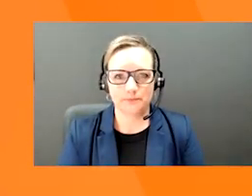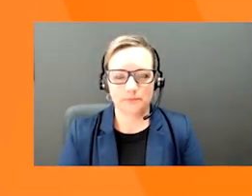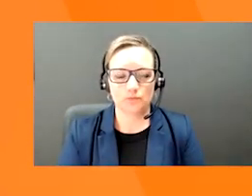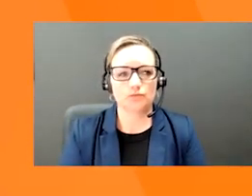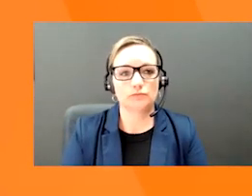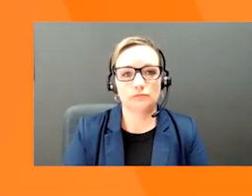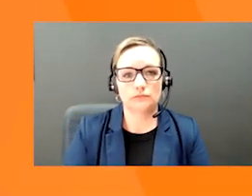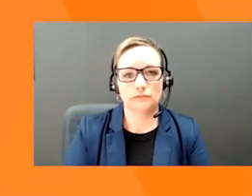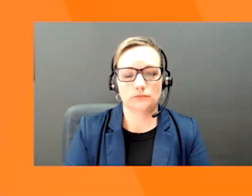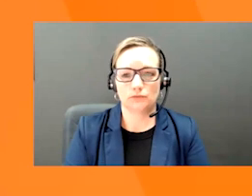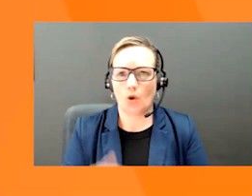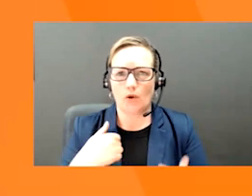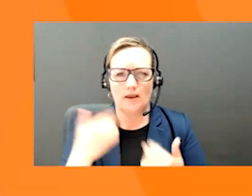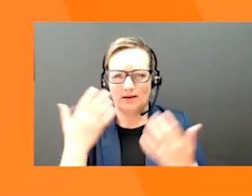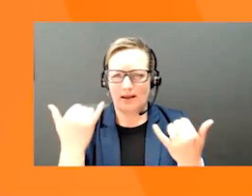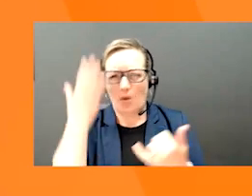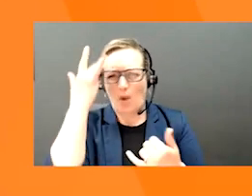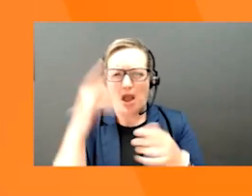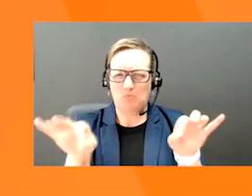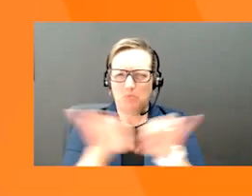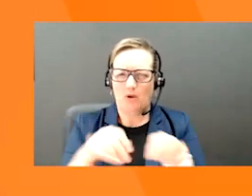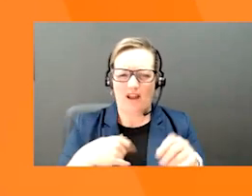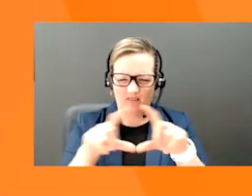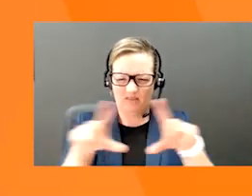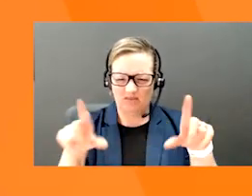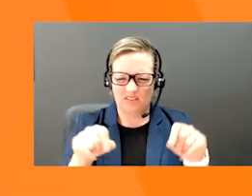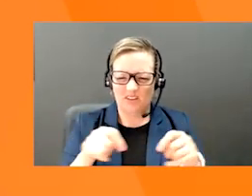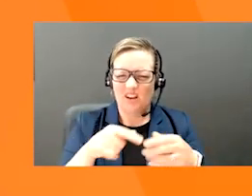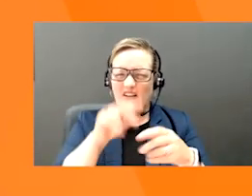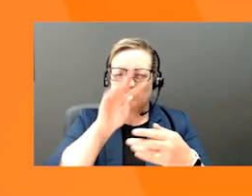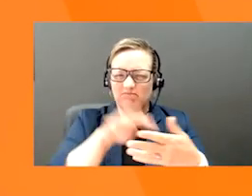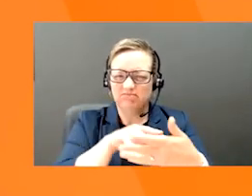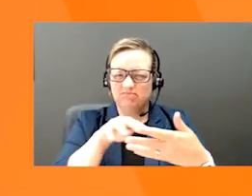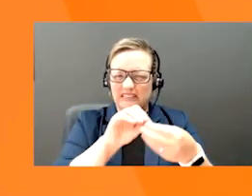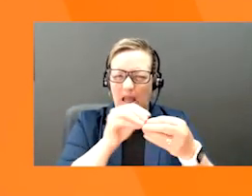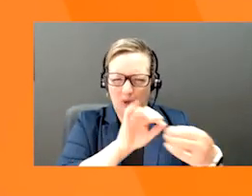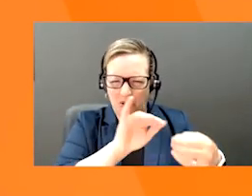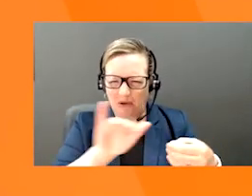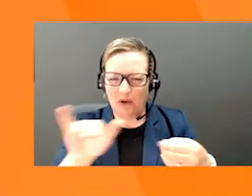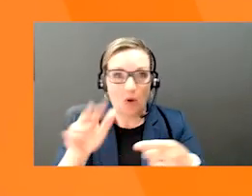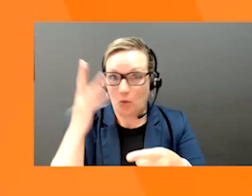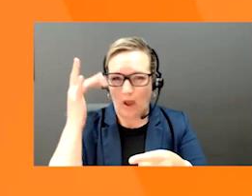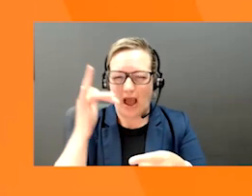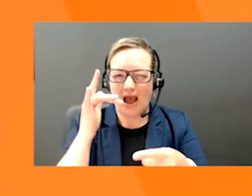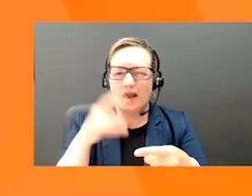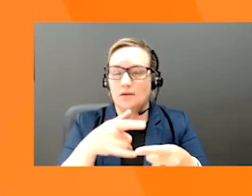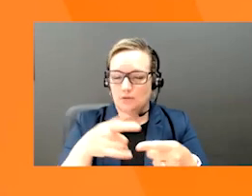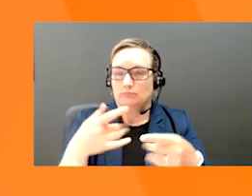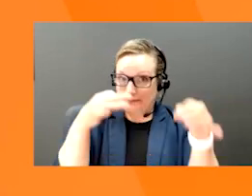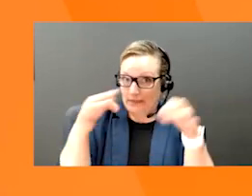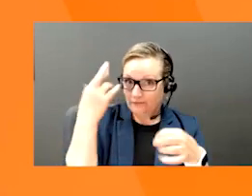Now that we've discussed why product identification is important, let's further your understanding of product identification.